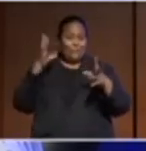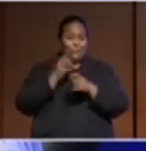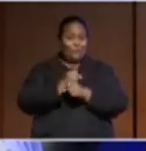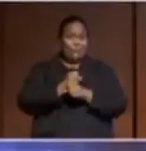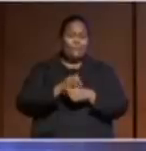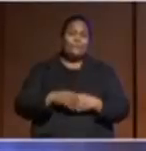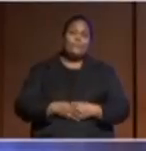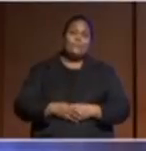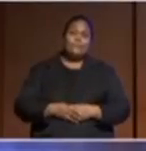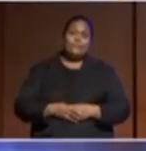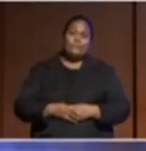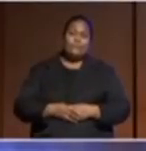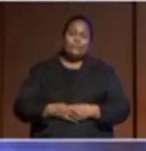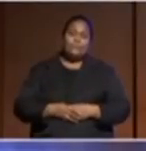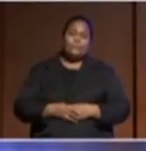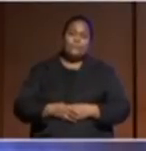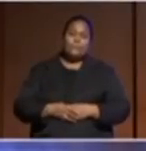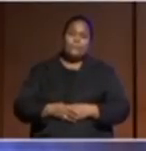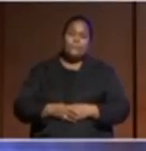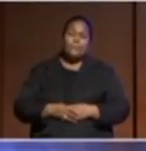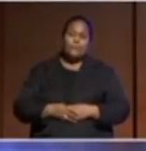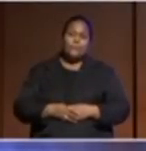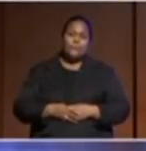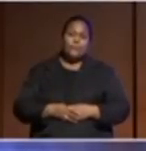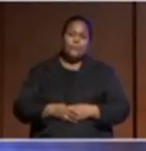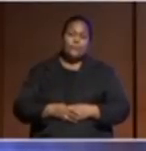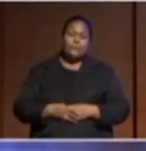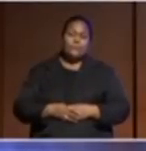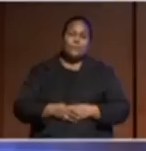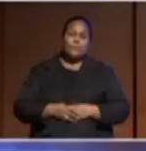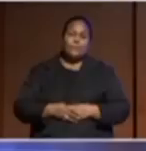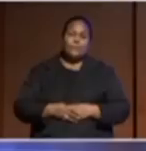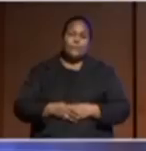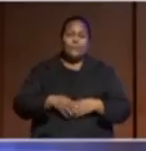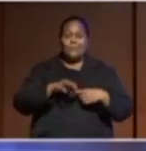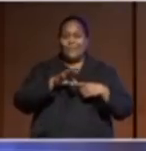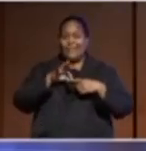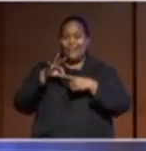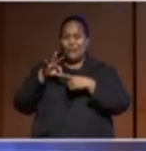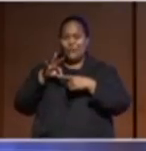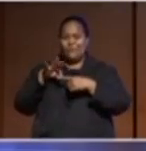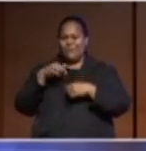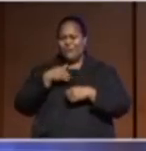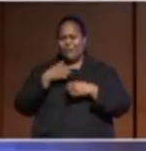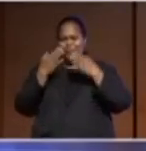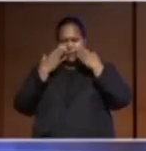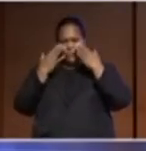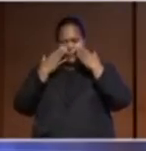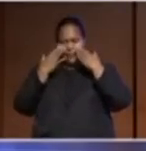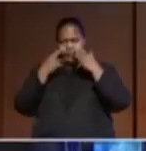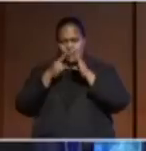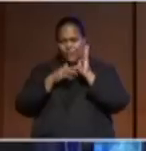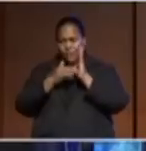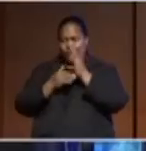Audrey, is that leadership. And I appreciated what Prime Minister Dern was talking about.